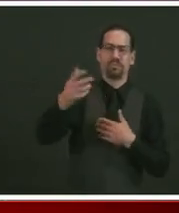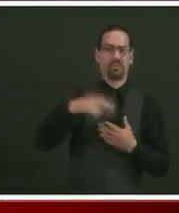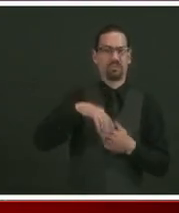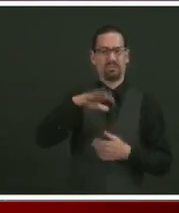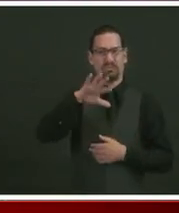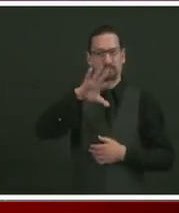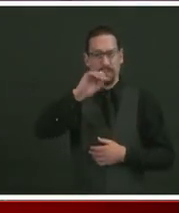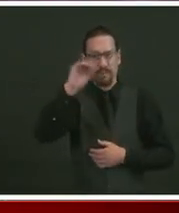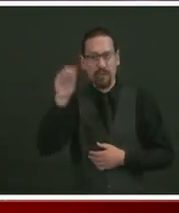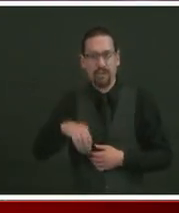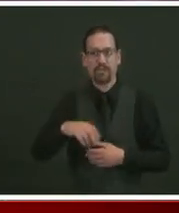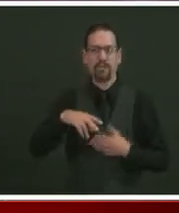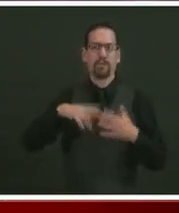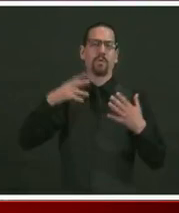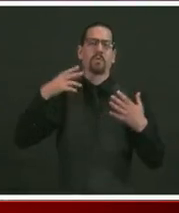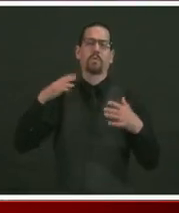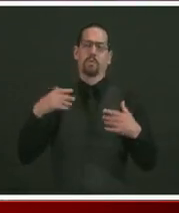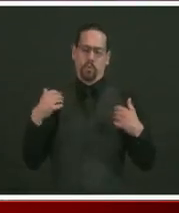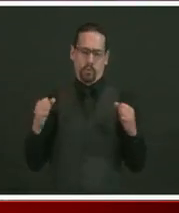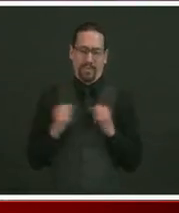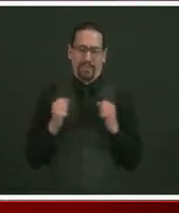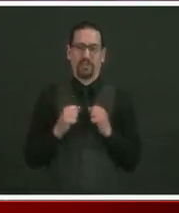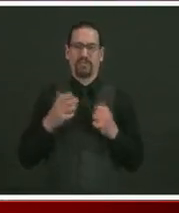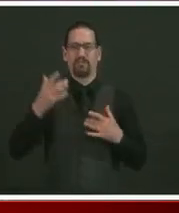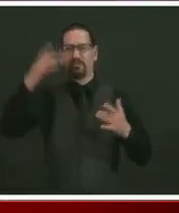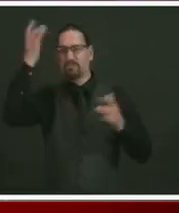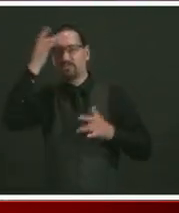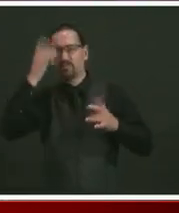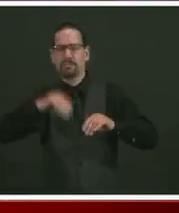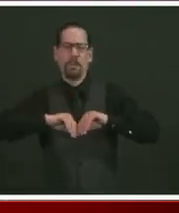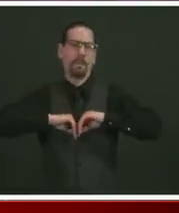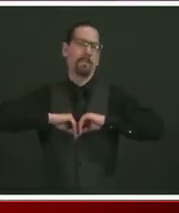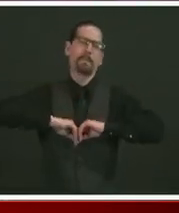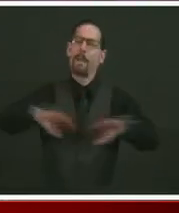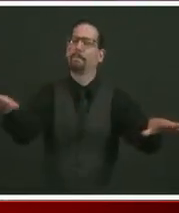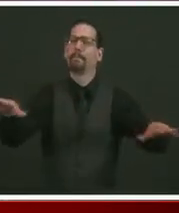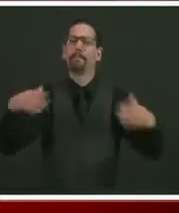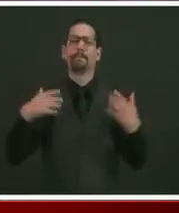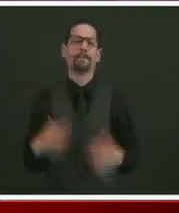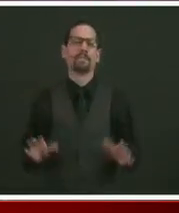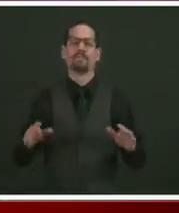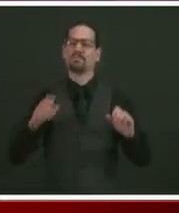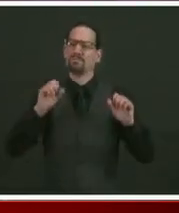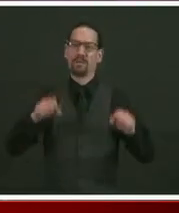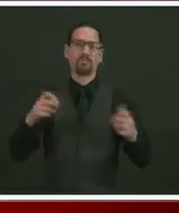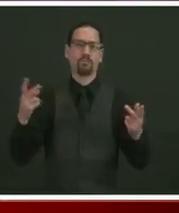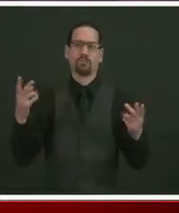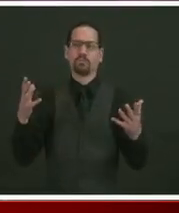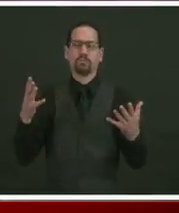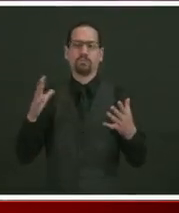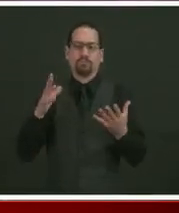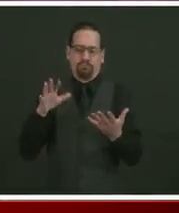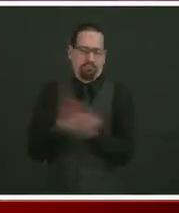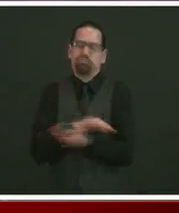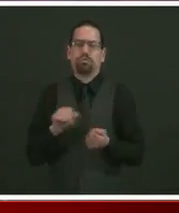next winter, that's going to result in potentially devastating health care issues.